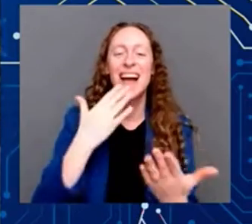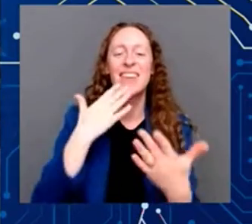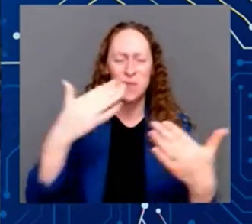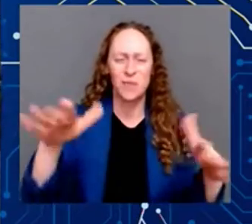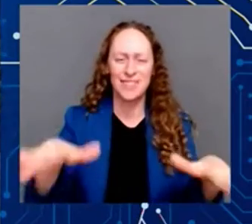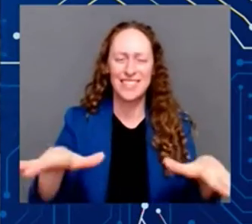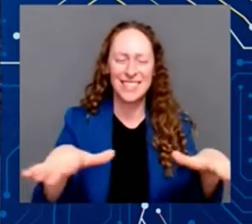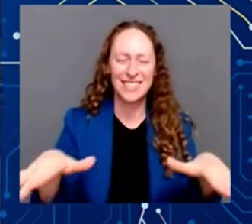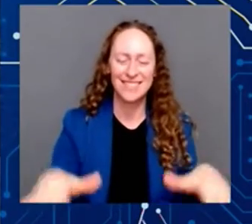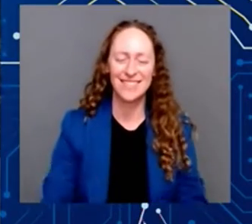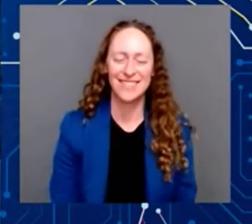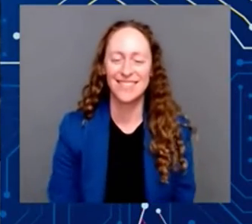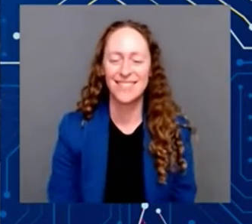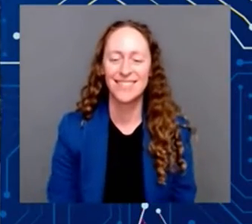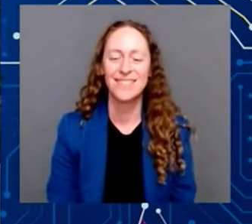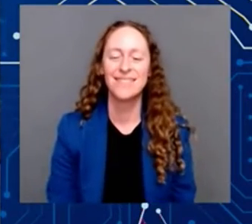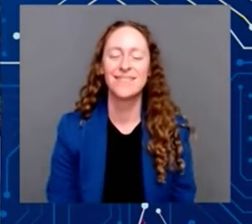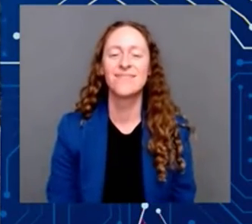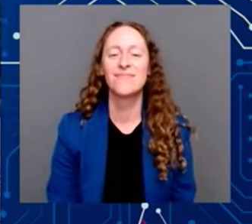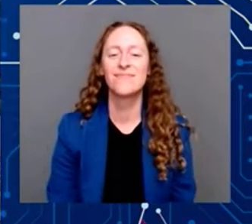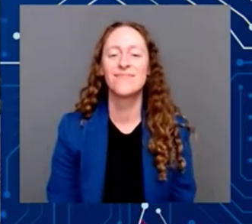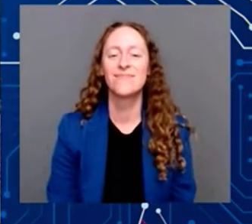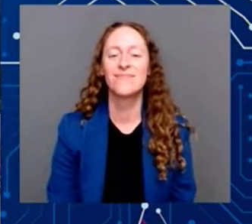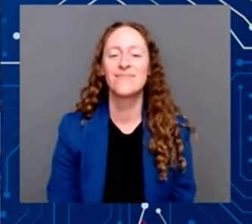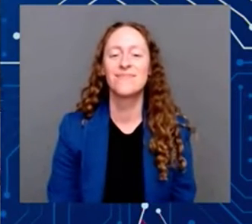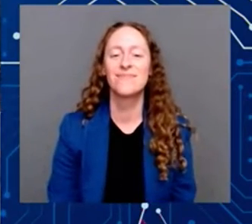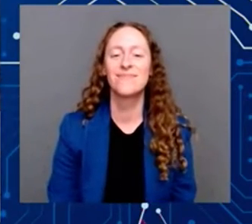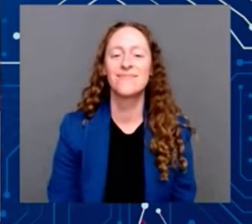They didn't even say that in my remarks, but I knew to do it.